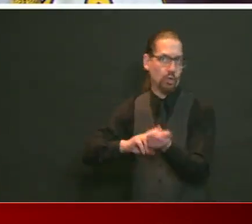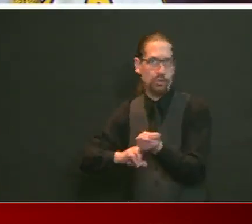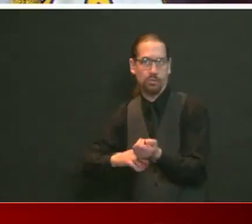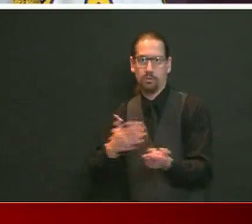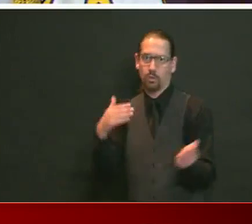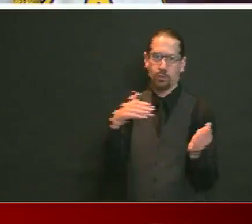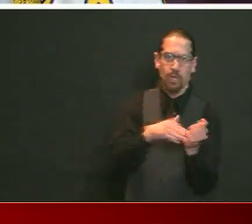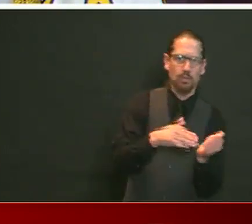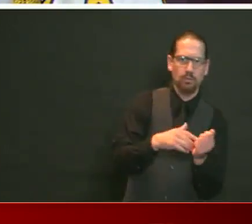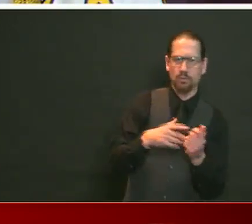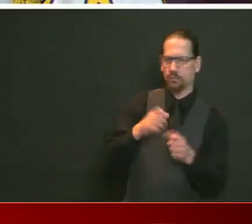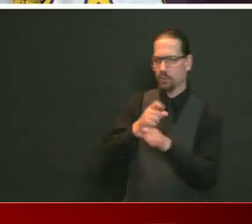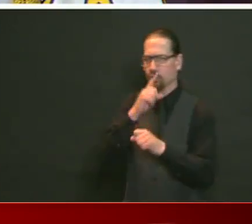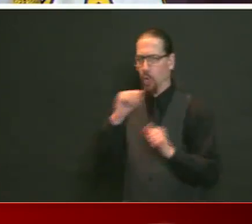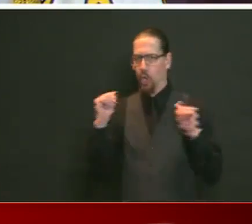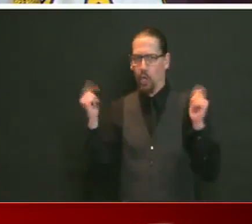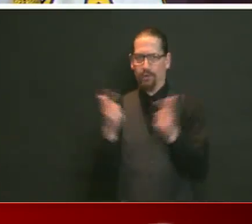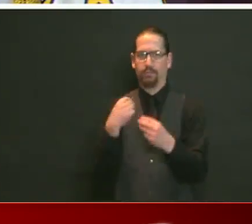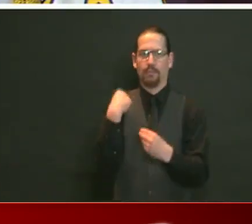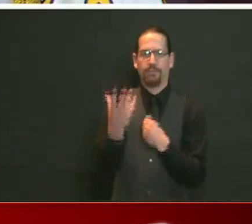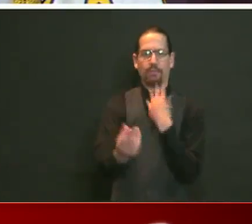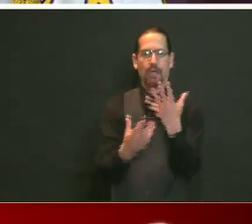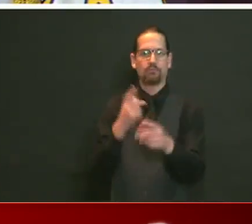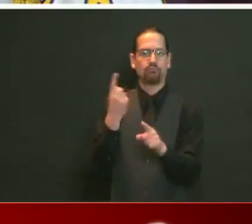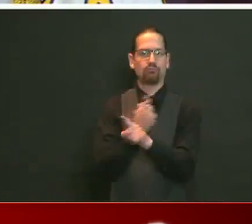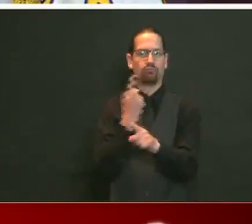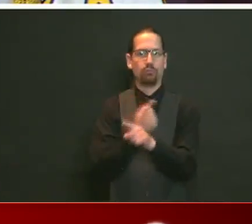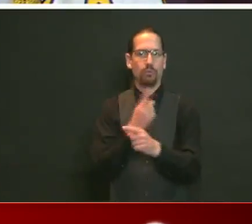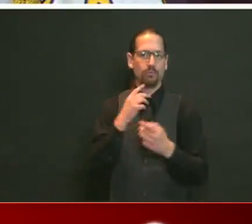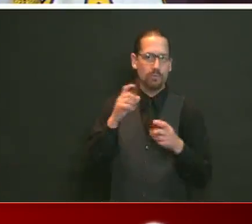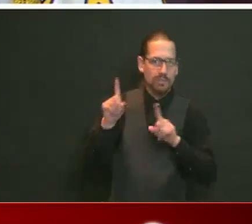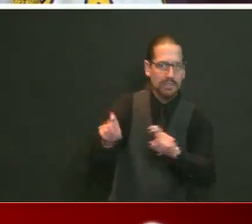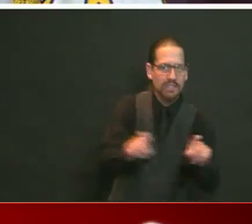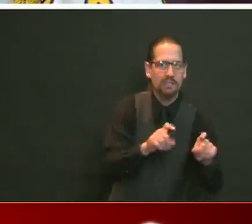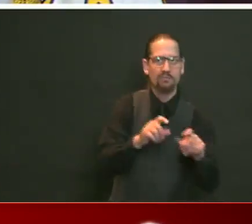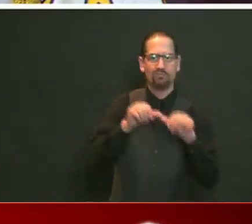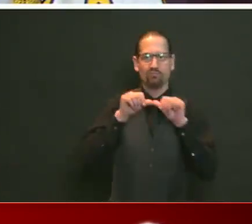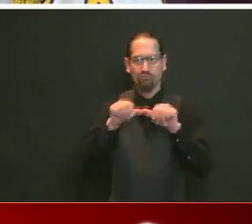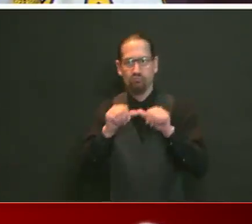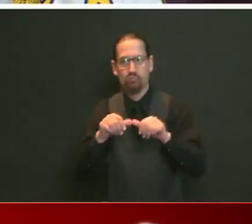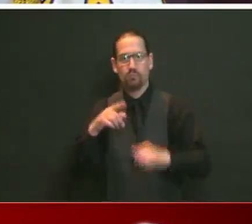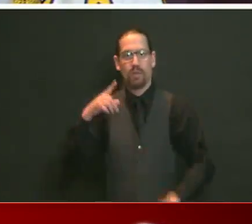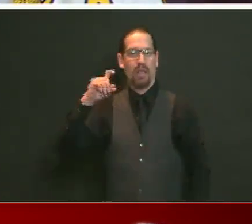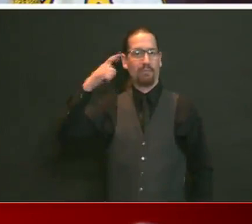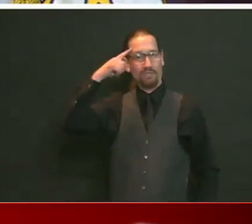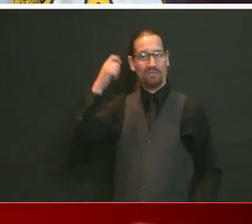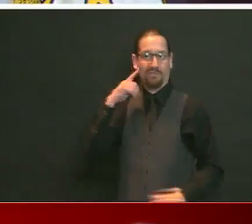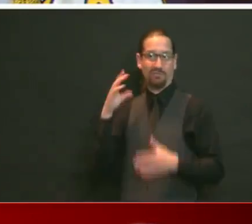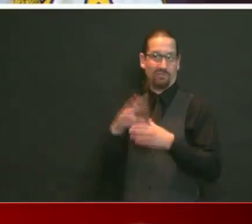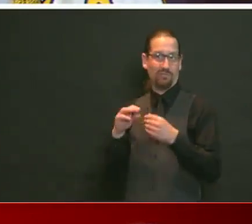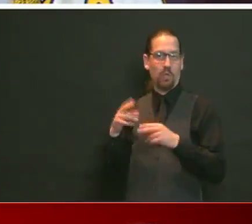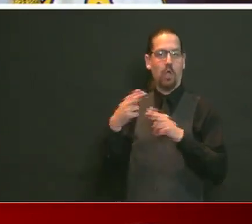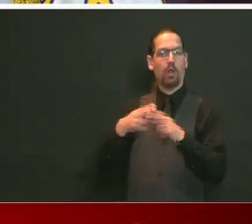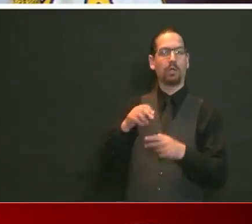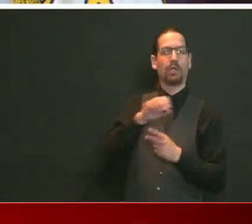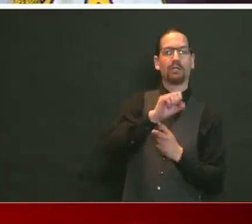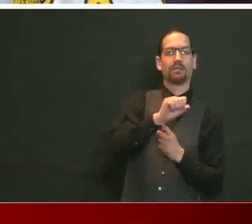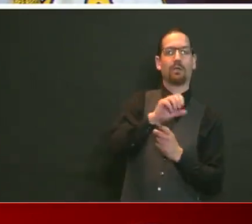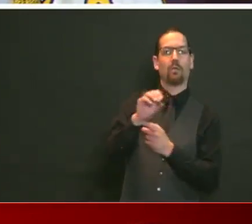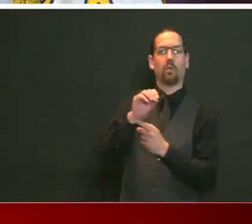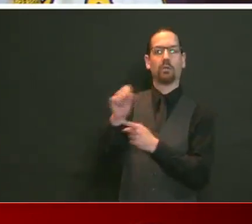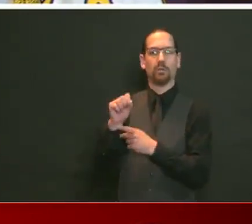that we can leverage for testing, and as the governor touched on with our SOS testing strategy as a state,